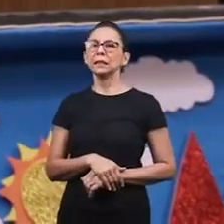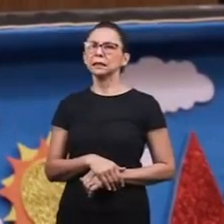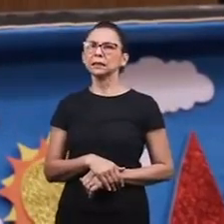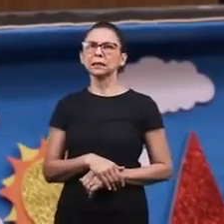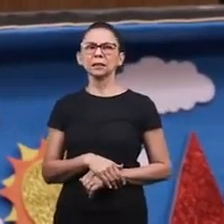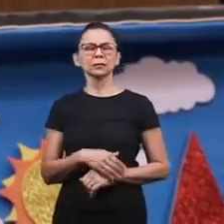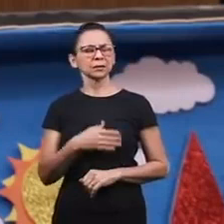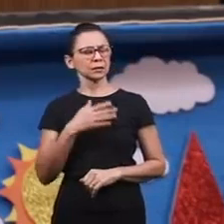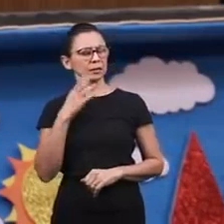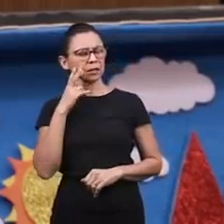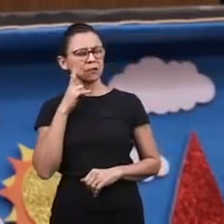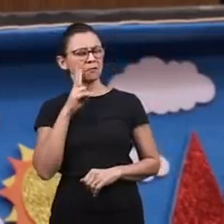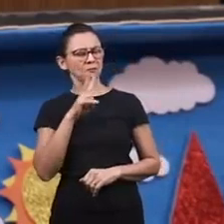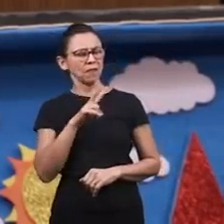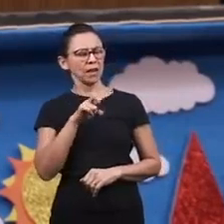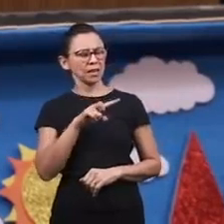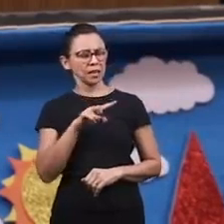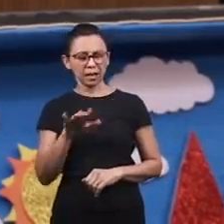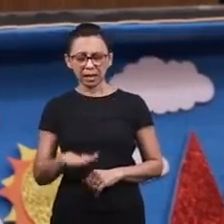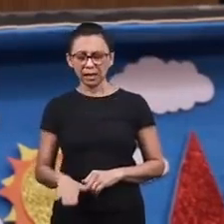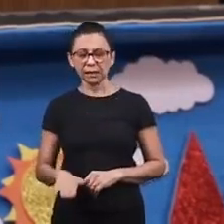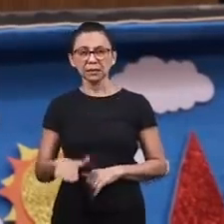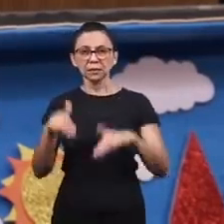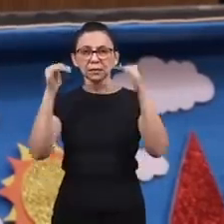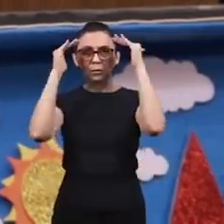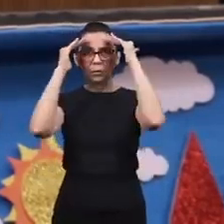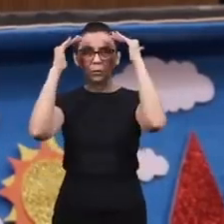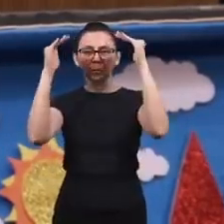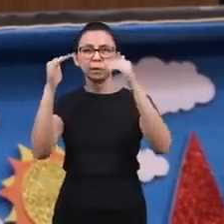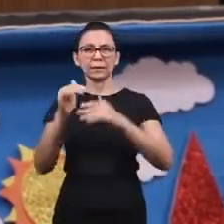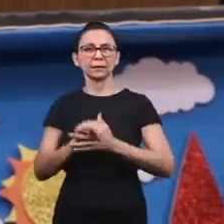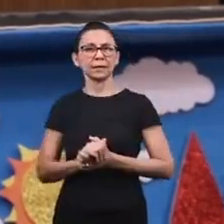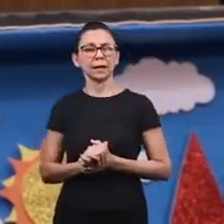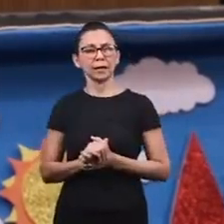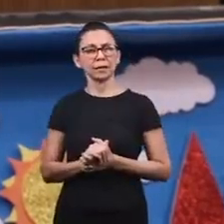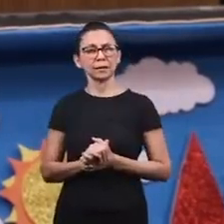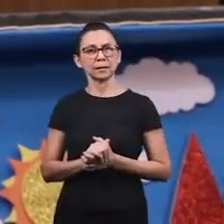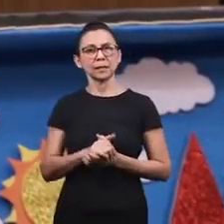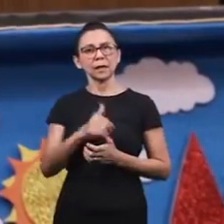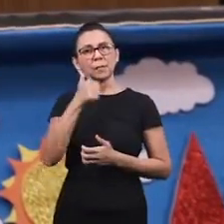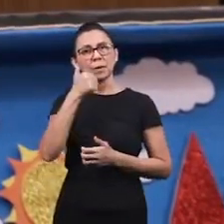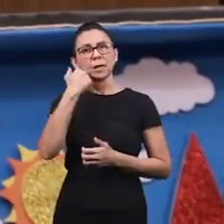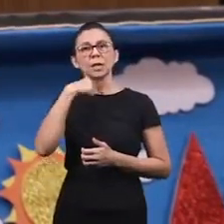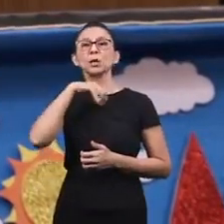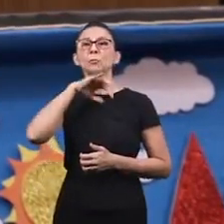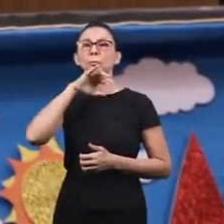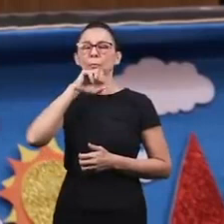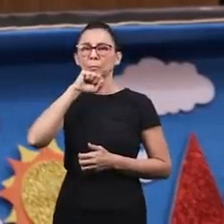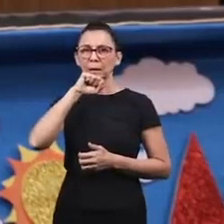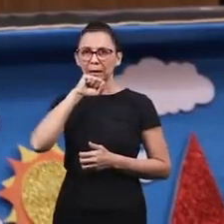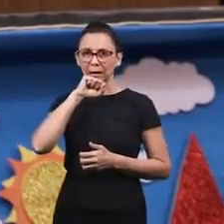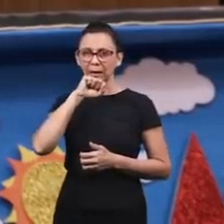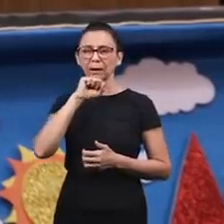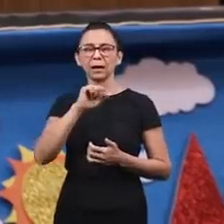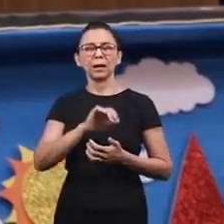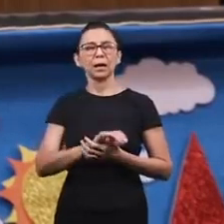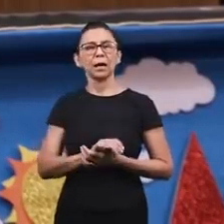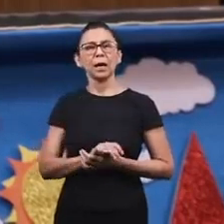Lord, for them to be obedient to the parents, be obedient to the brothers at church, at school,